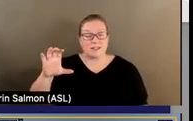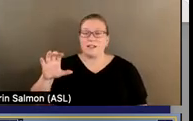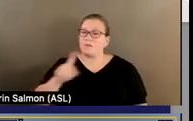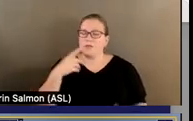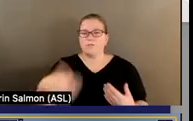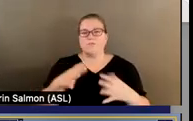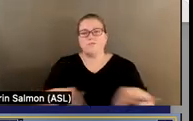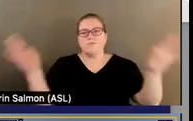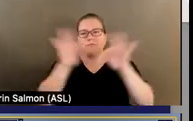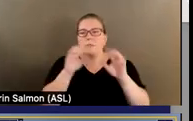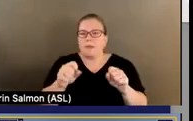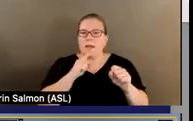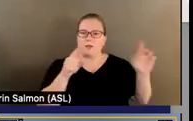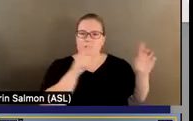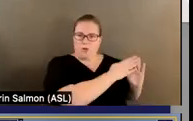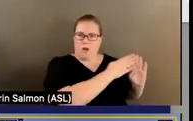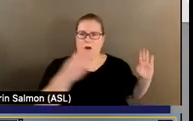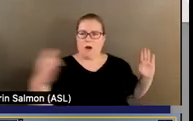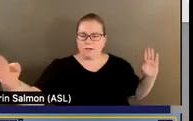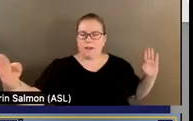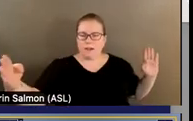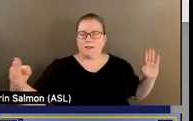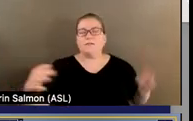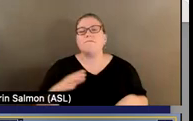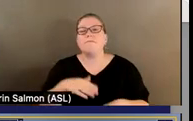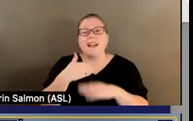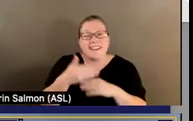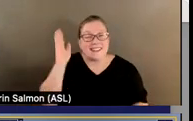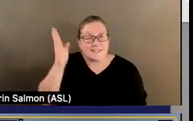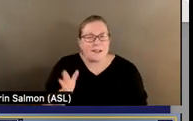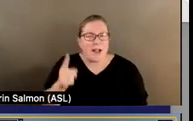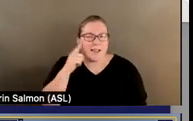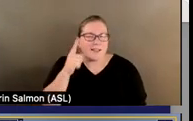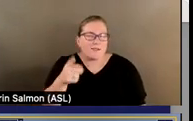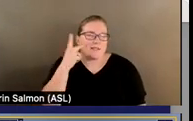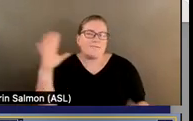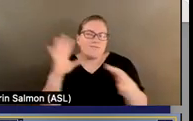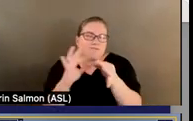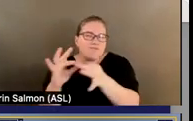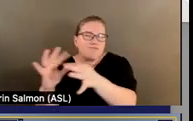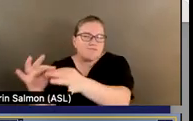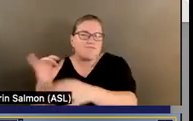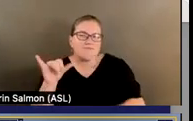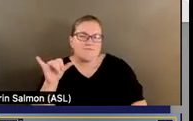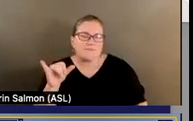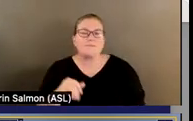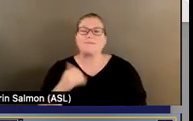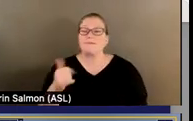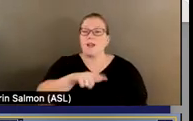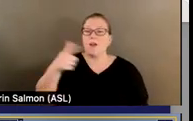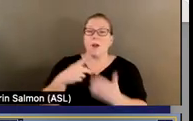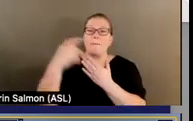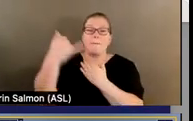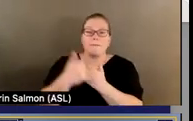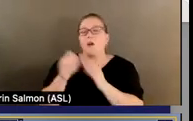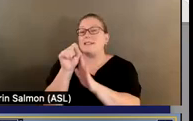and you'll see the connections, I believe, when you hear from my next speaker. At this time, I'm going to turn it over to our project director, our